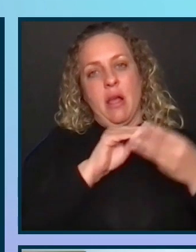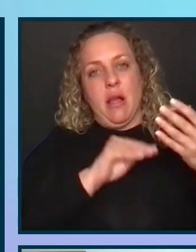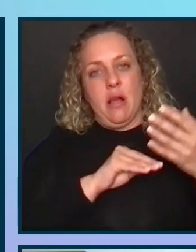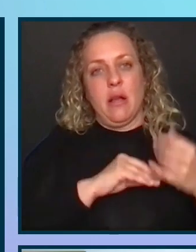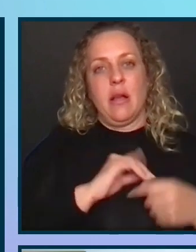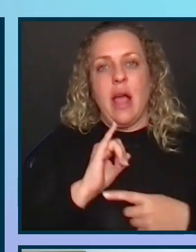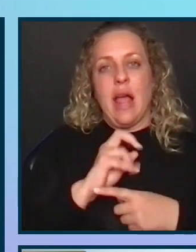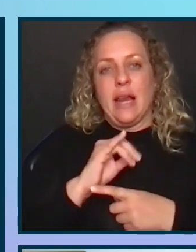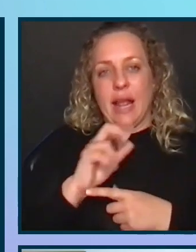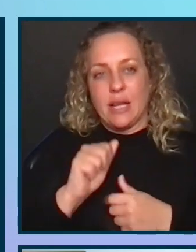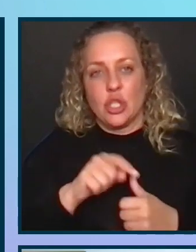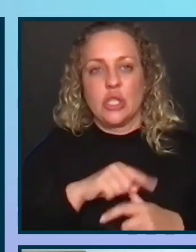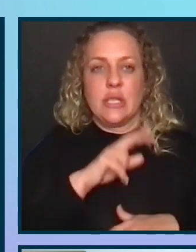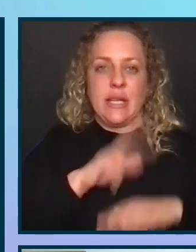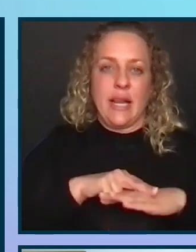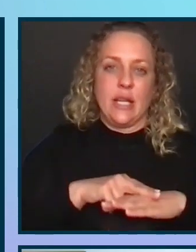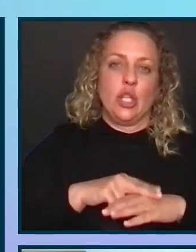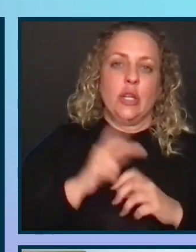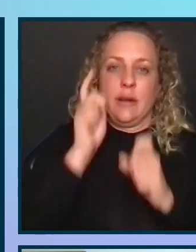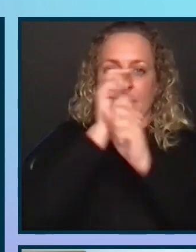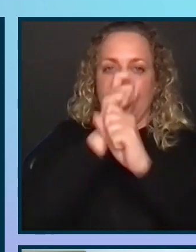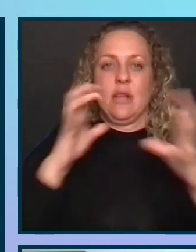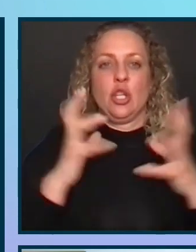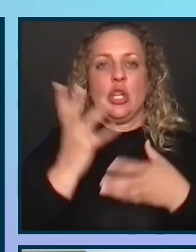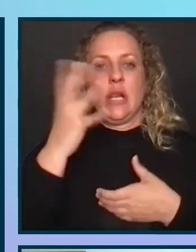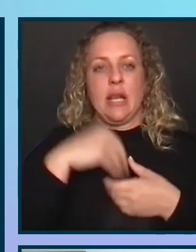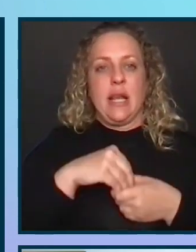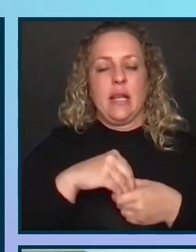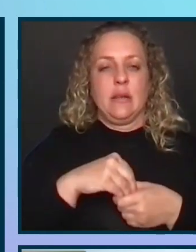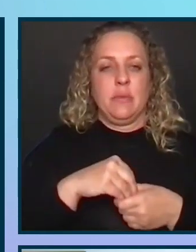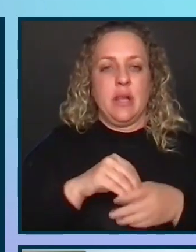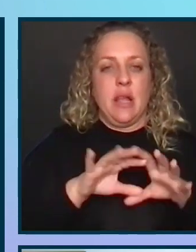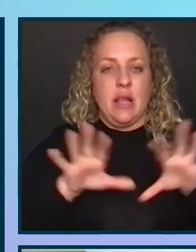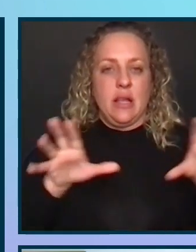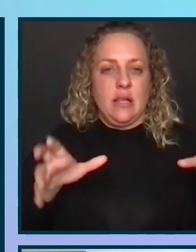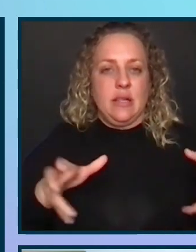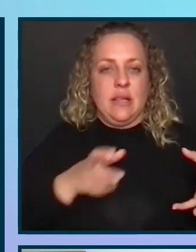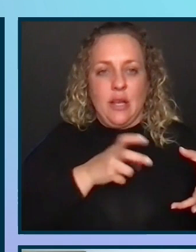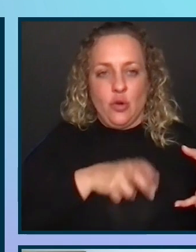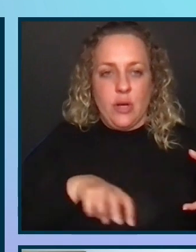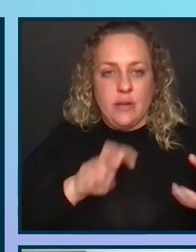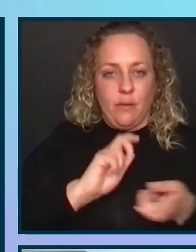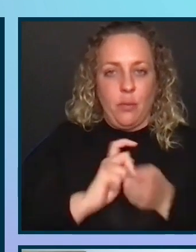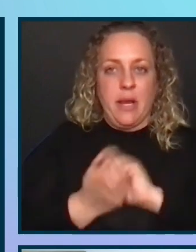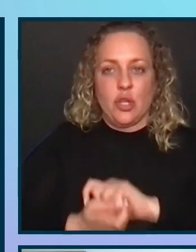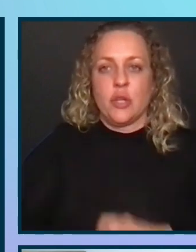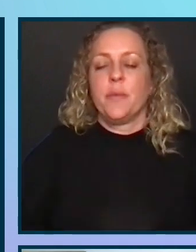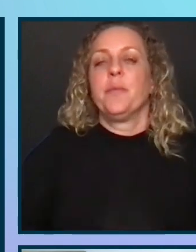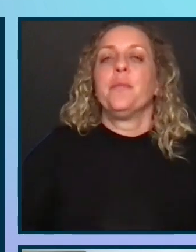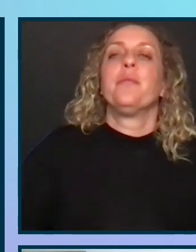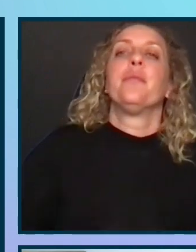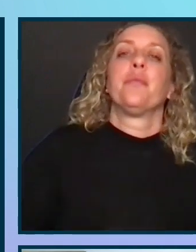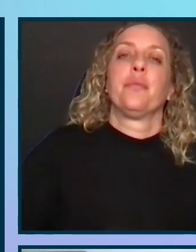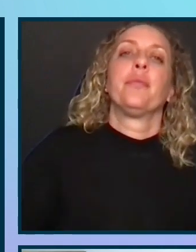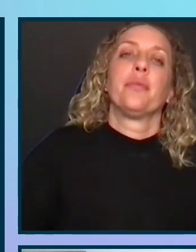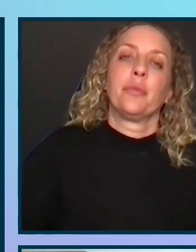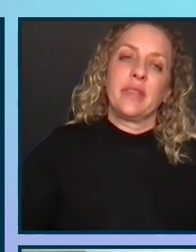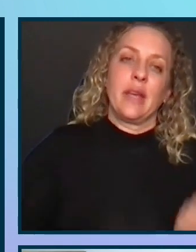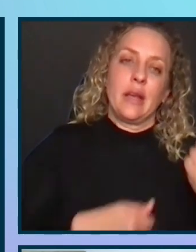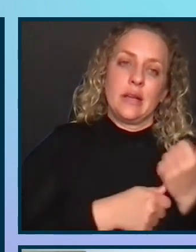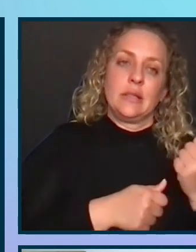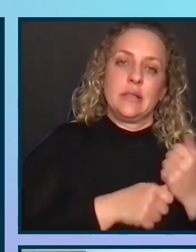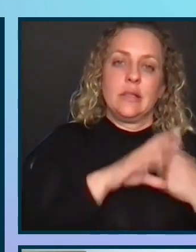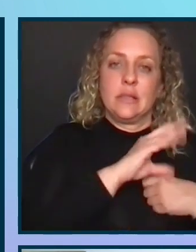Ideation, nature, vision, engagement, synthesis, and transformation. So it assists companies in